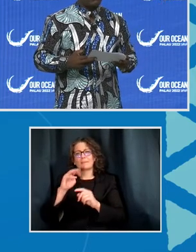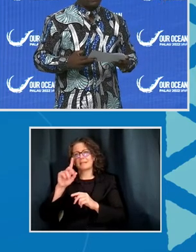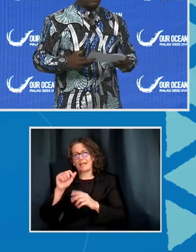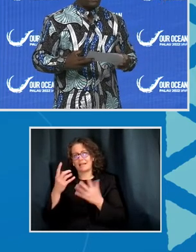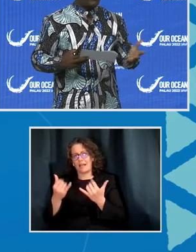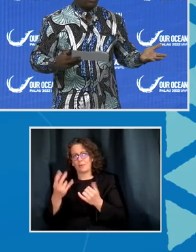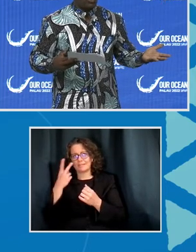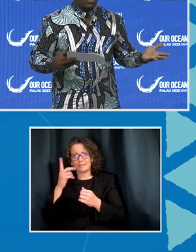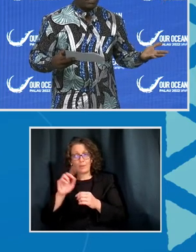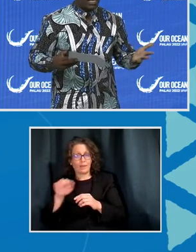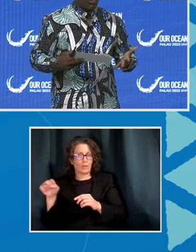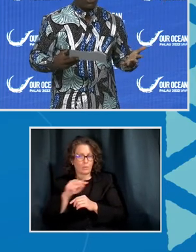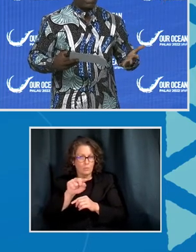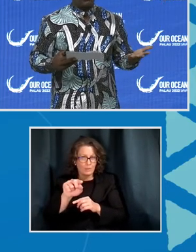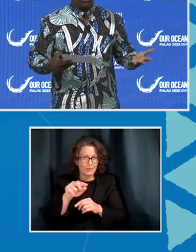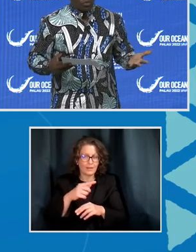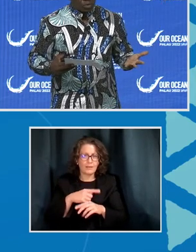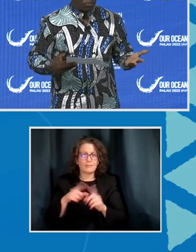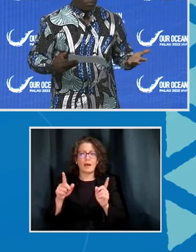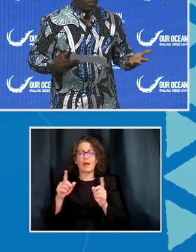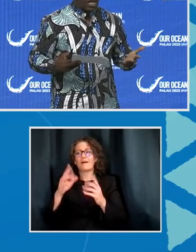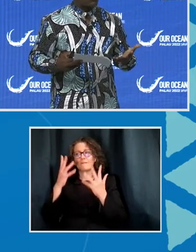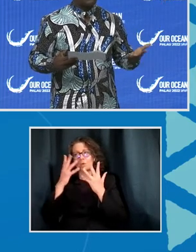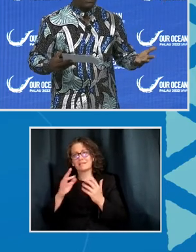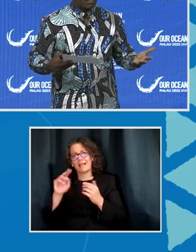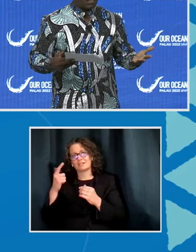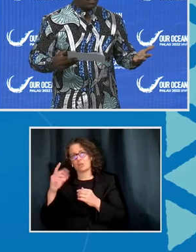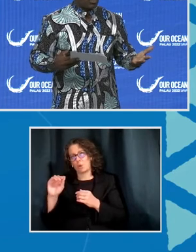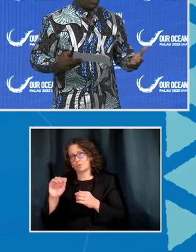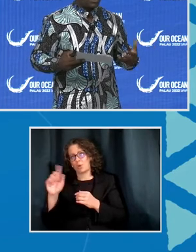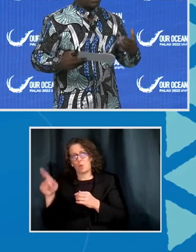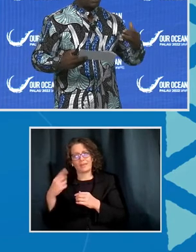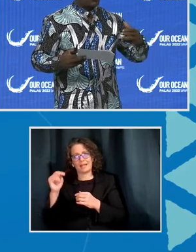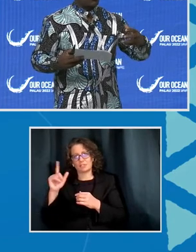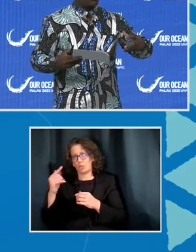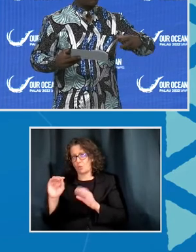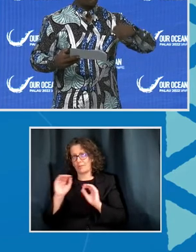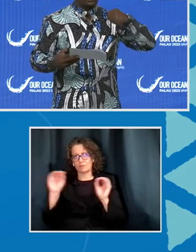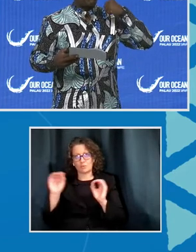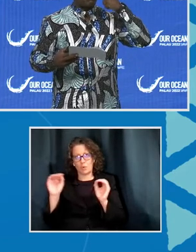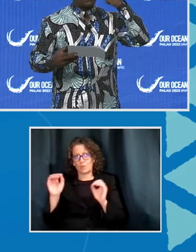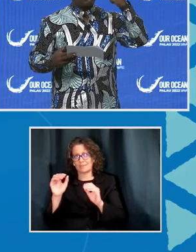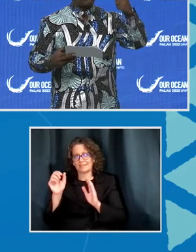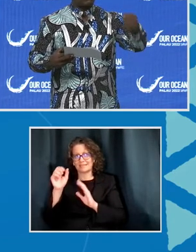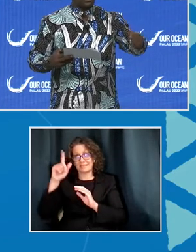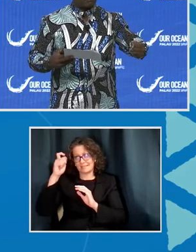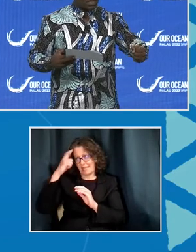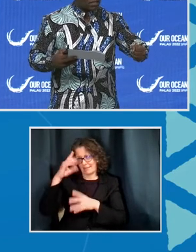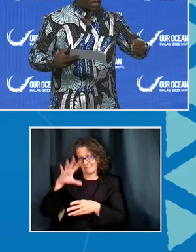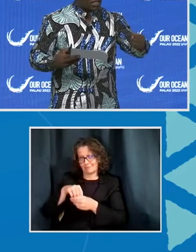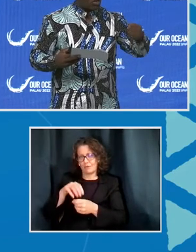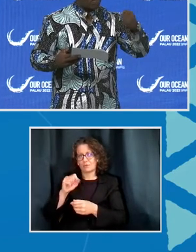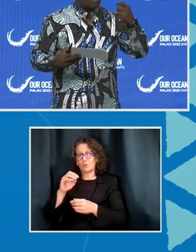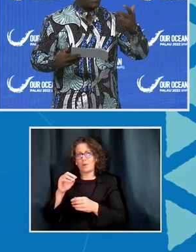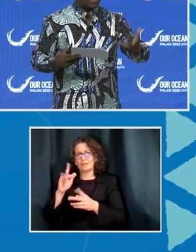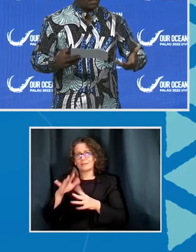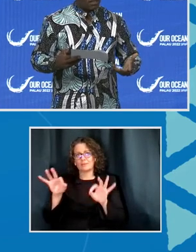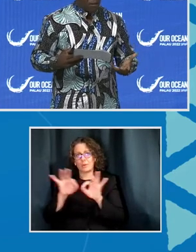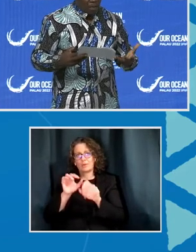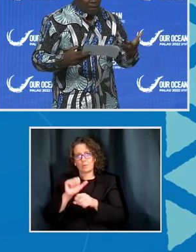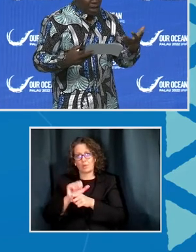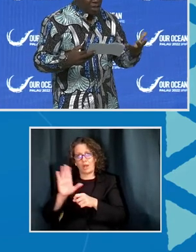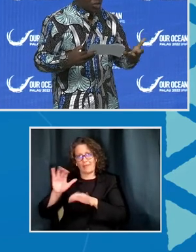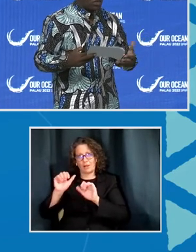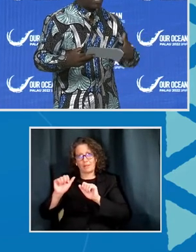But unfortunately, the NGOs, they are only NGOs. They are not states. So it's better to work on the capability and capacity of the